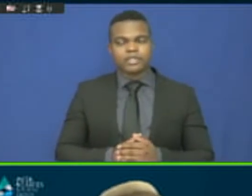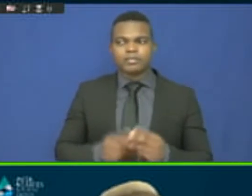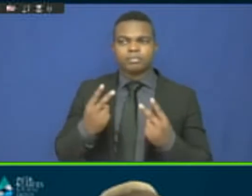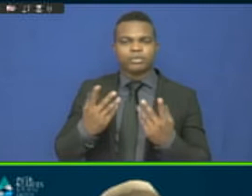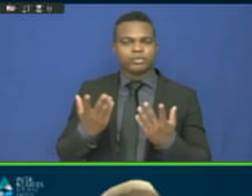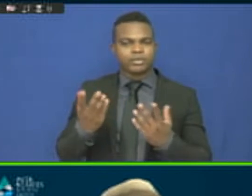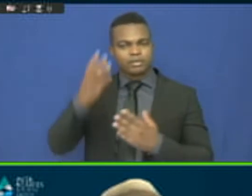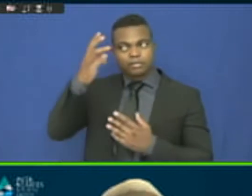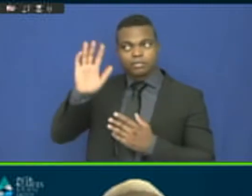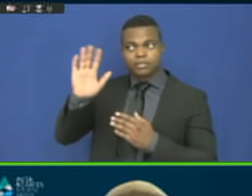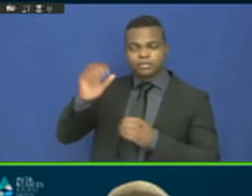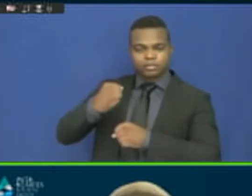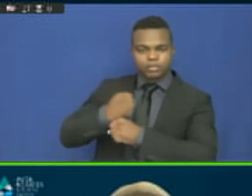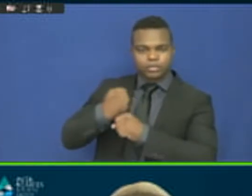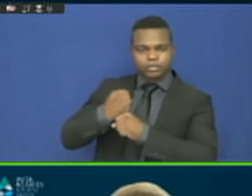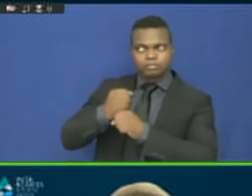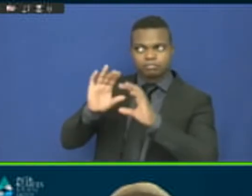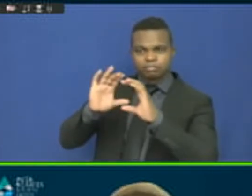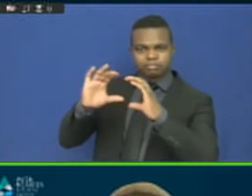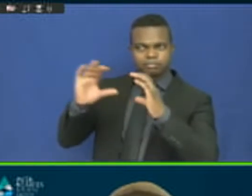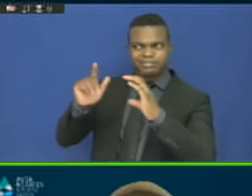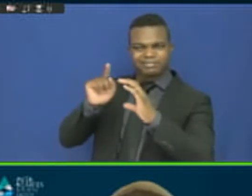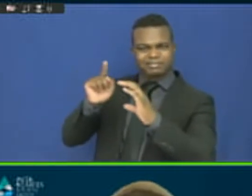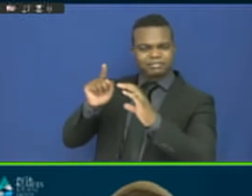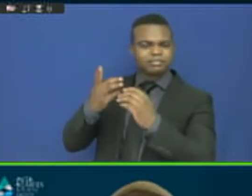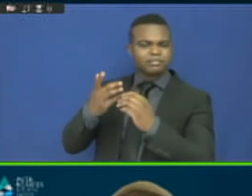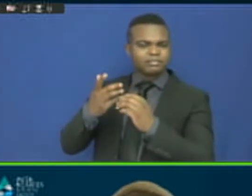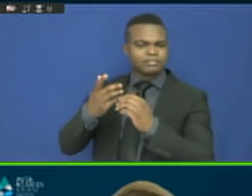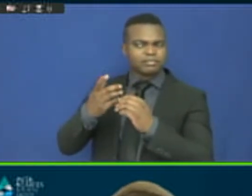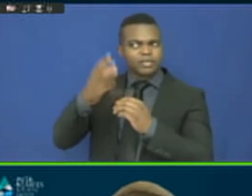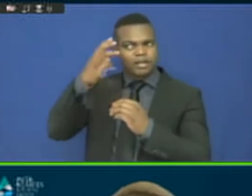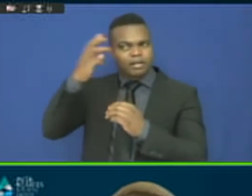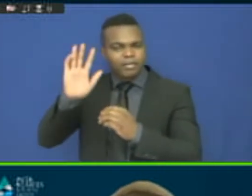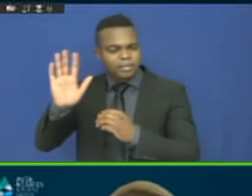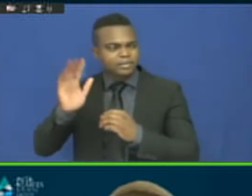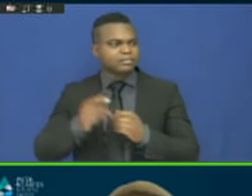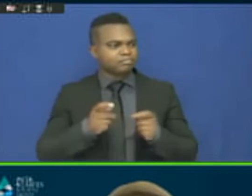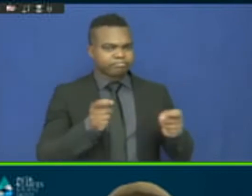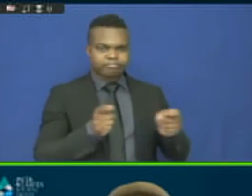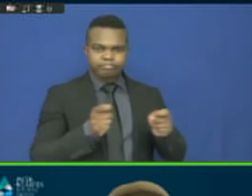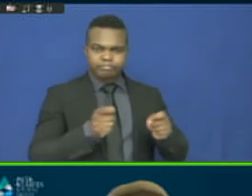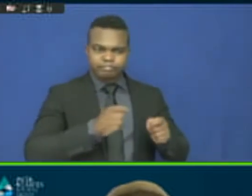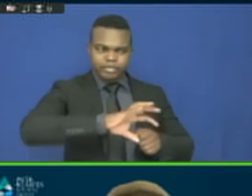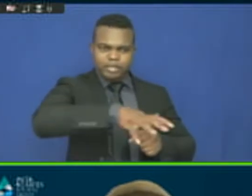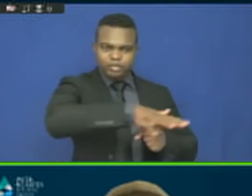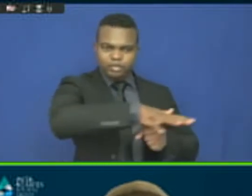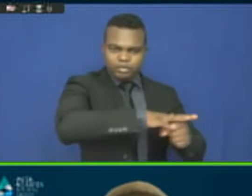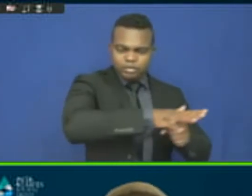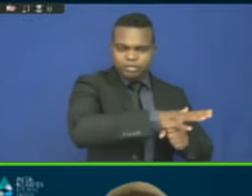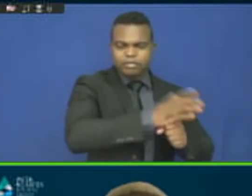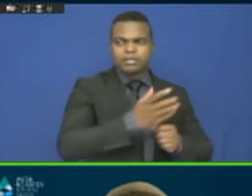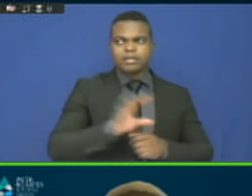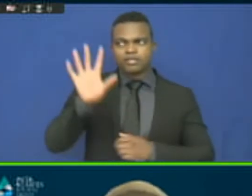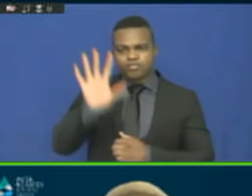and the global level to have a better understanding and knowledge of what is done